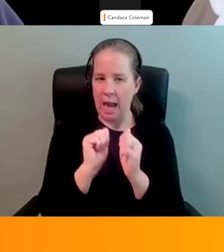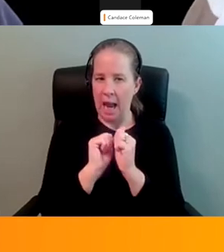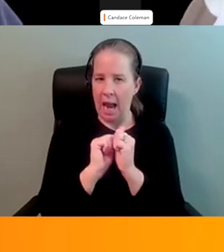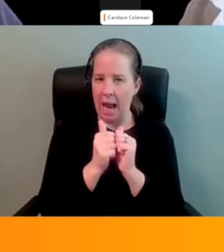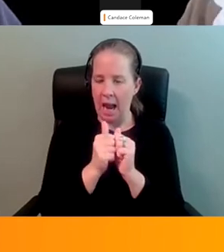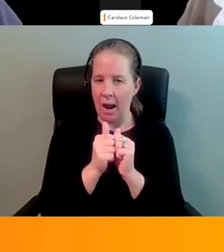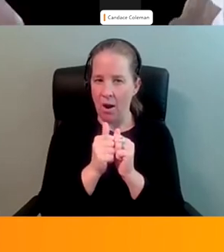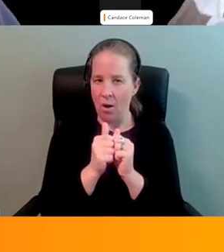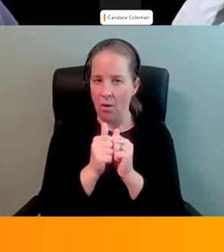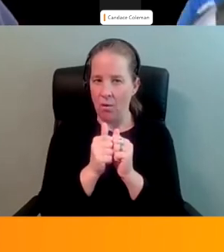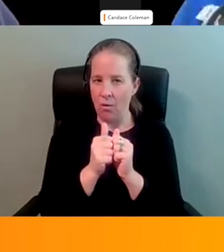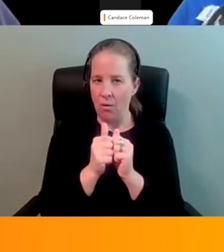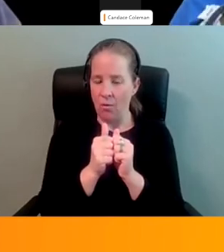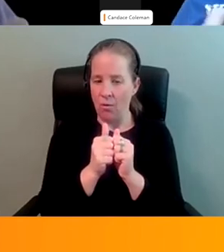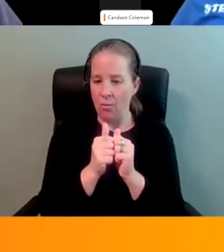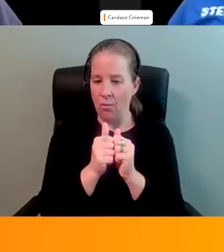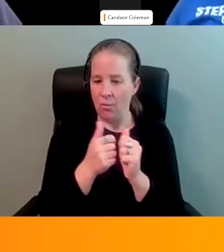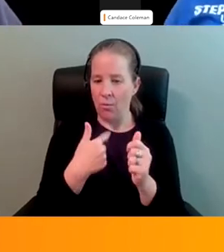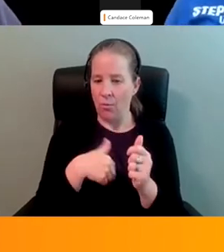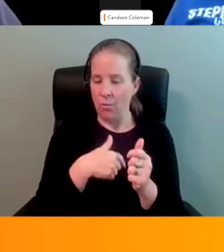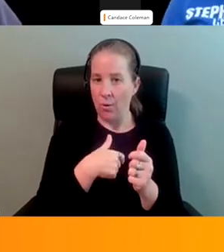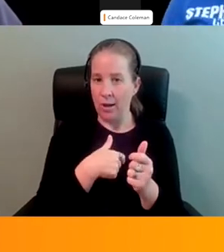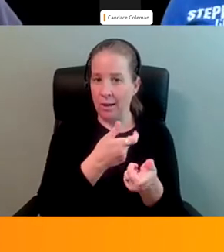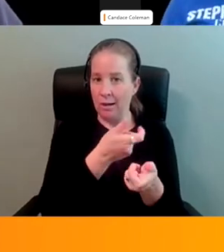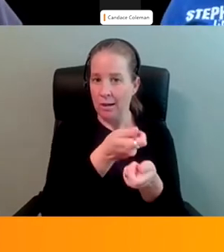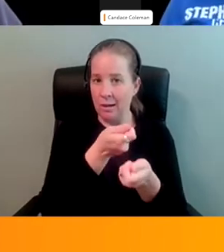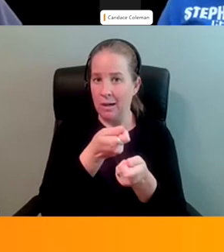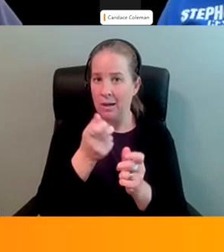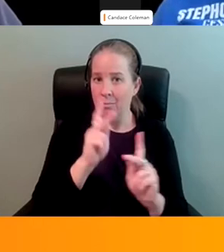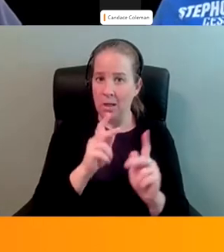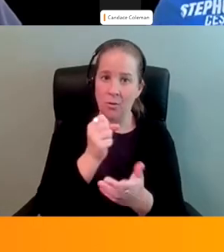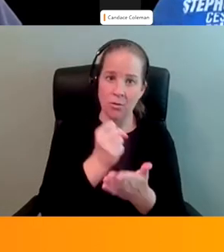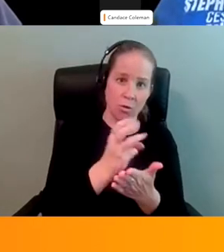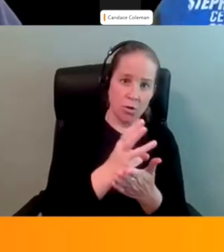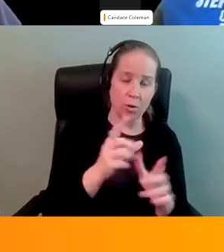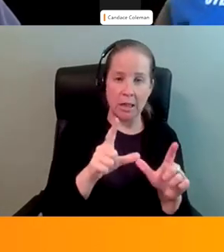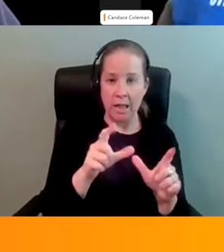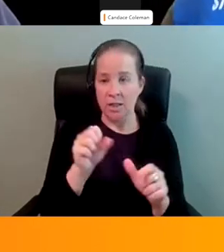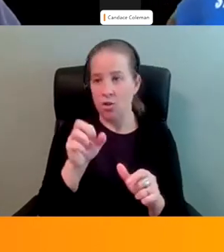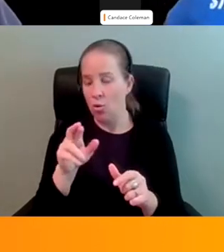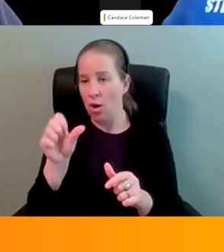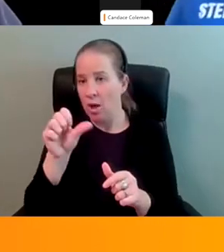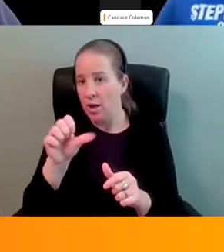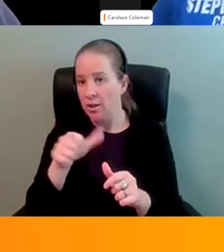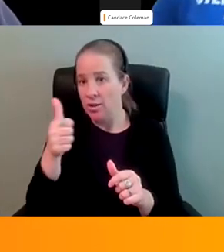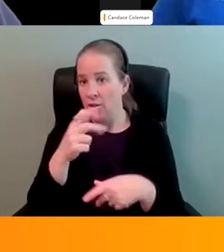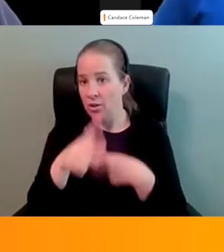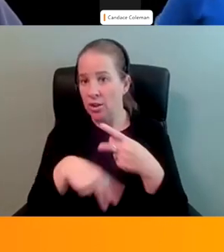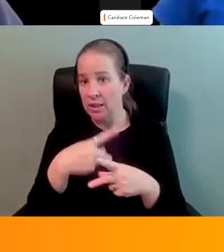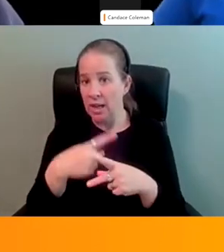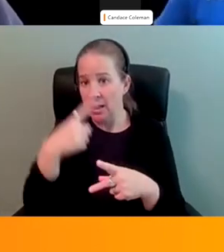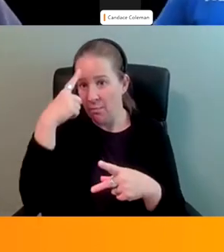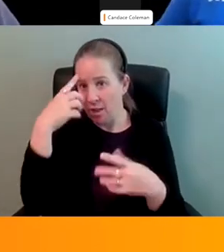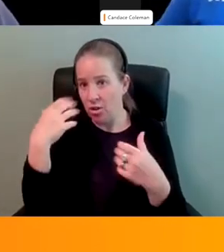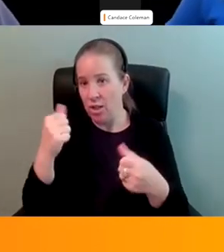people, social workers and others, whether you're, you know, licensed or some other form of mental health worker, into